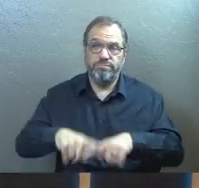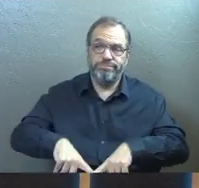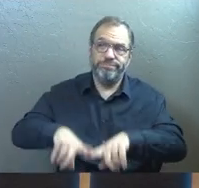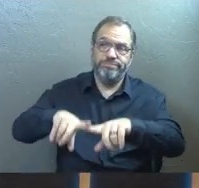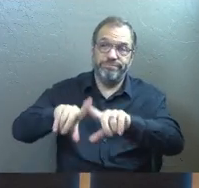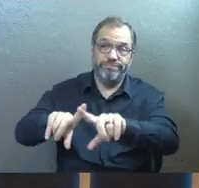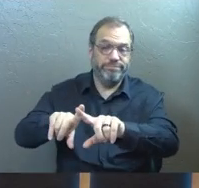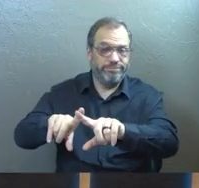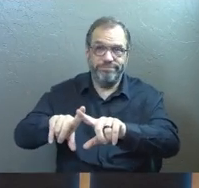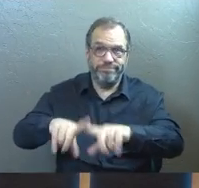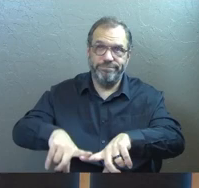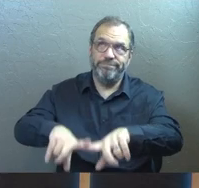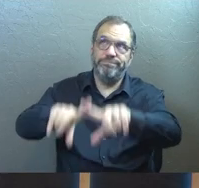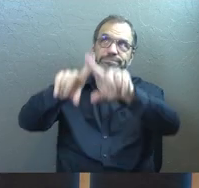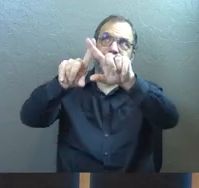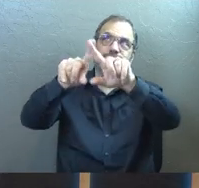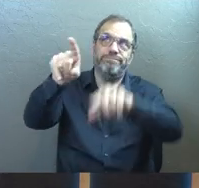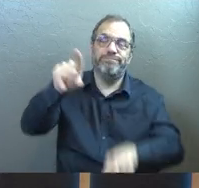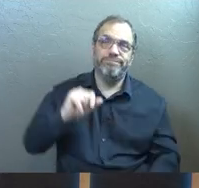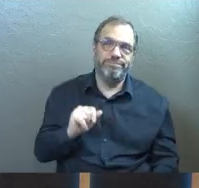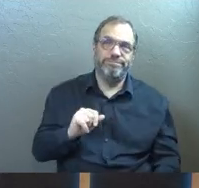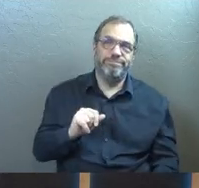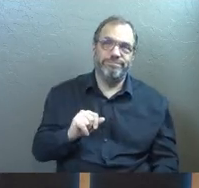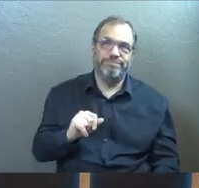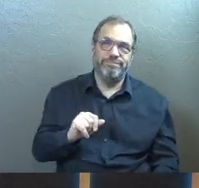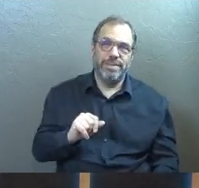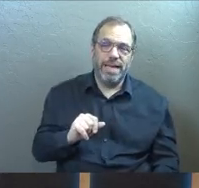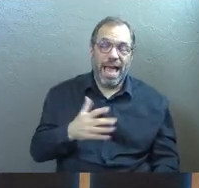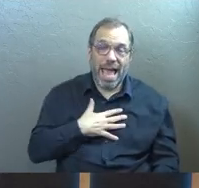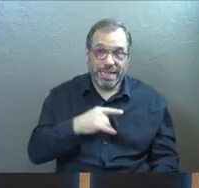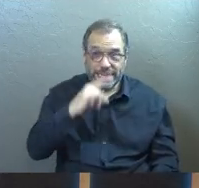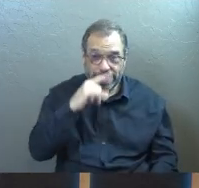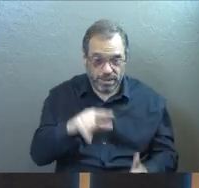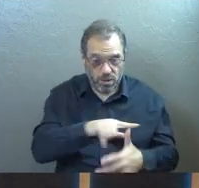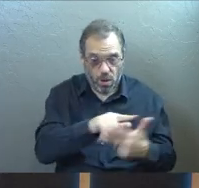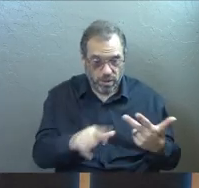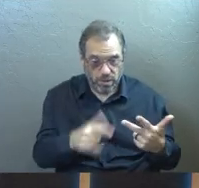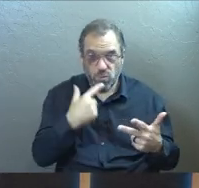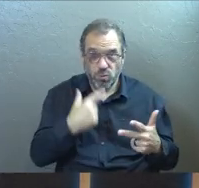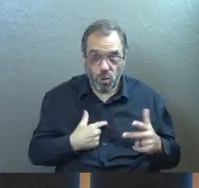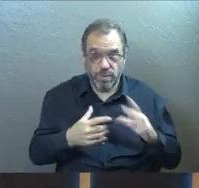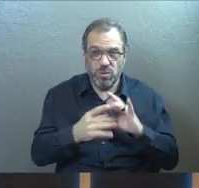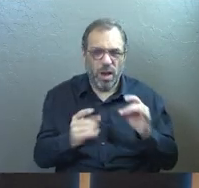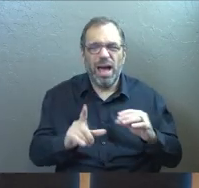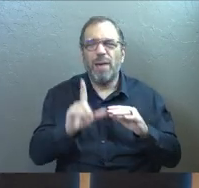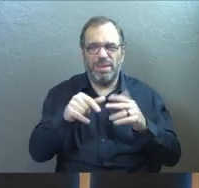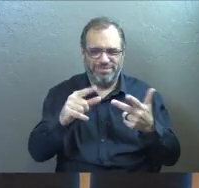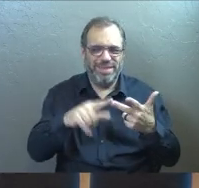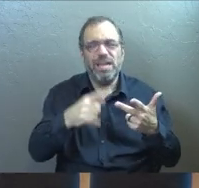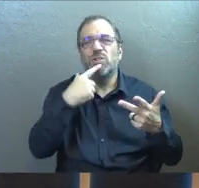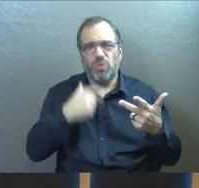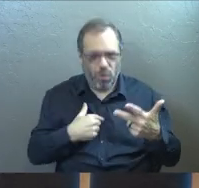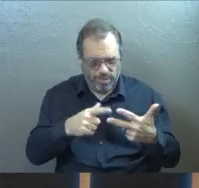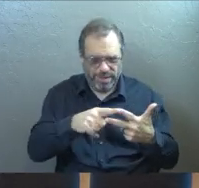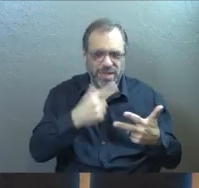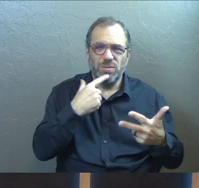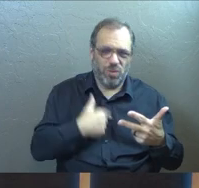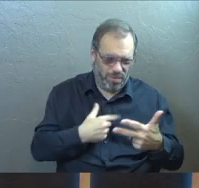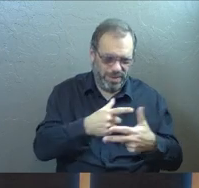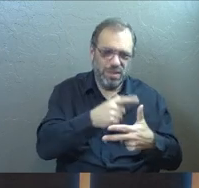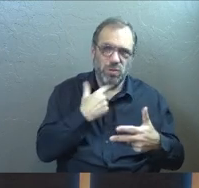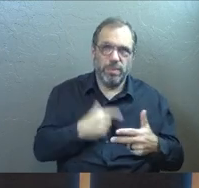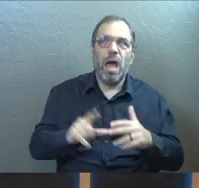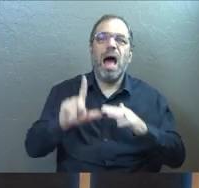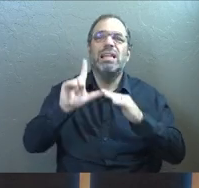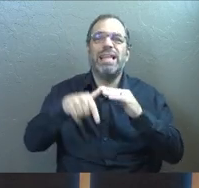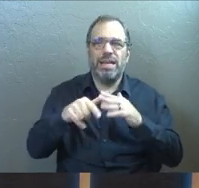on God. And they were sitting there telling me, and all three of them told me this at different points in their life, in their teenage